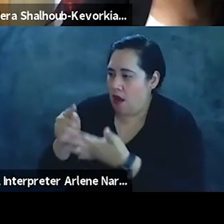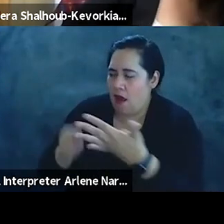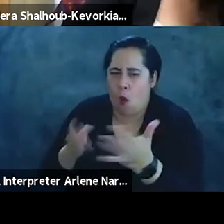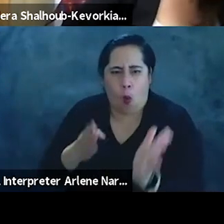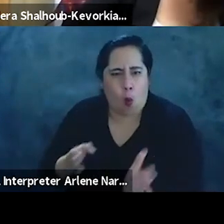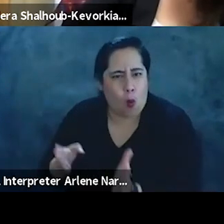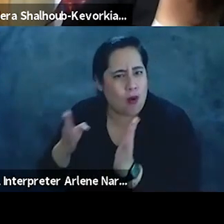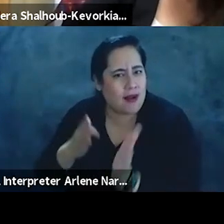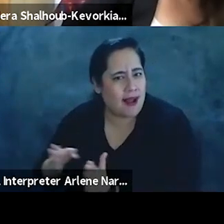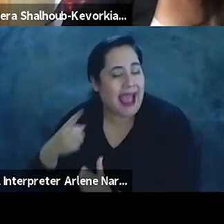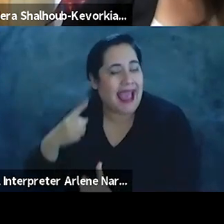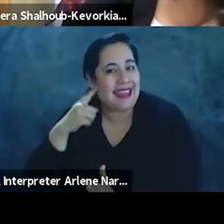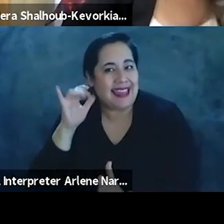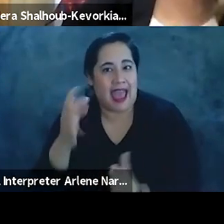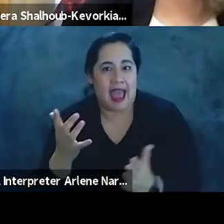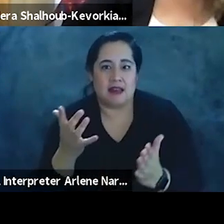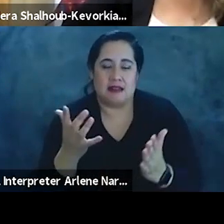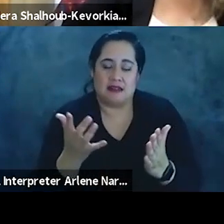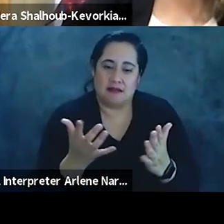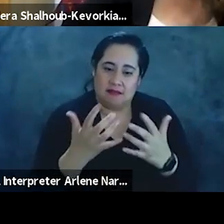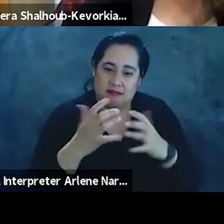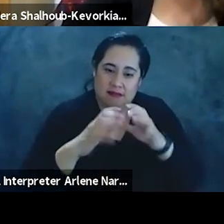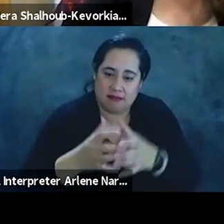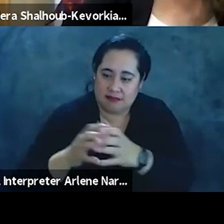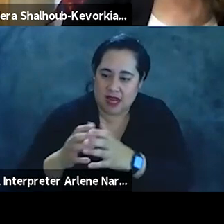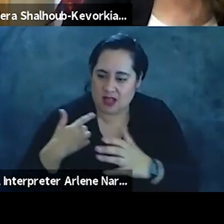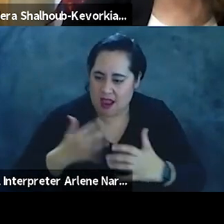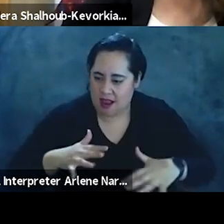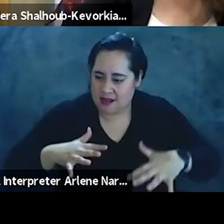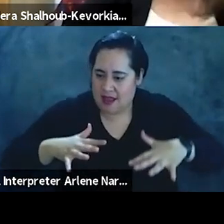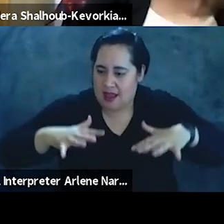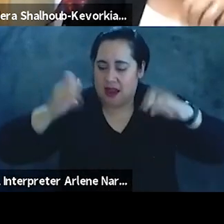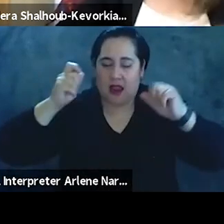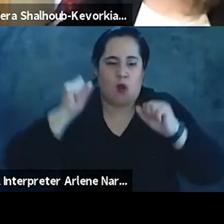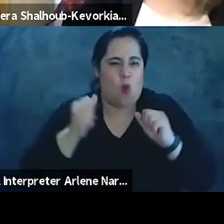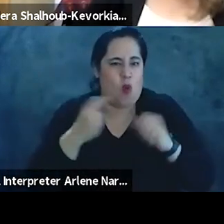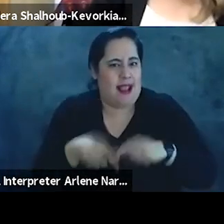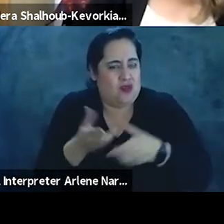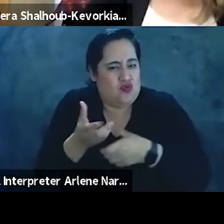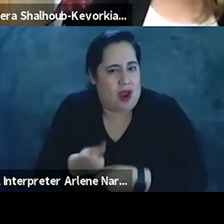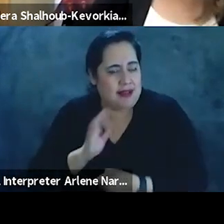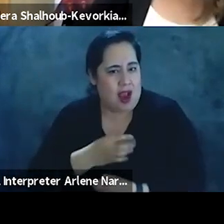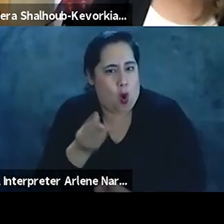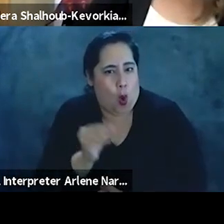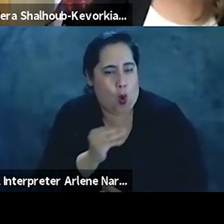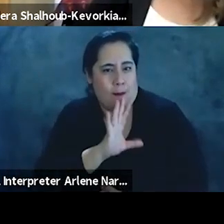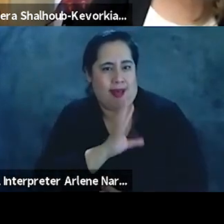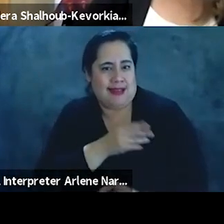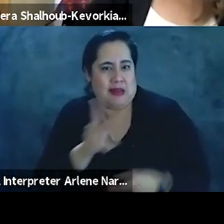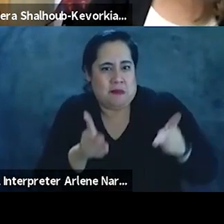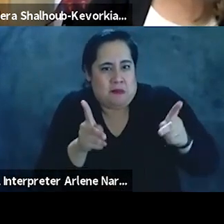think as those things converge and this sort of anxiety rises about, we can't even trust our own Palestinian citizens.